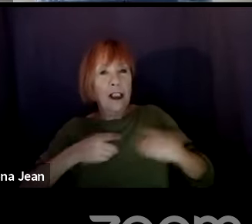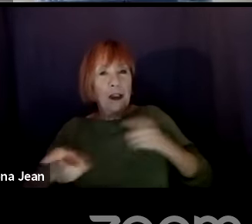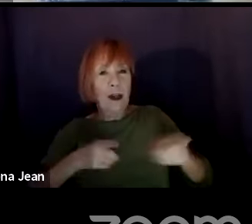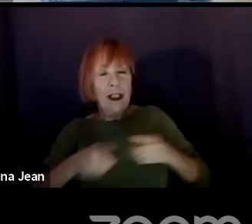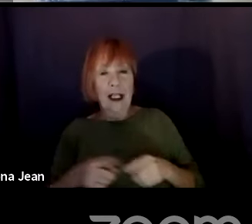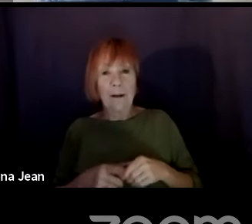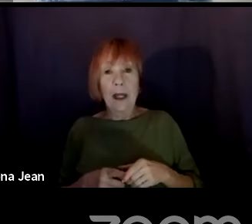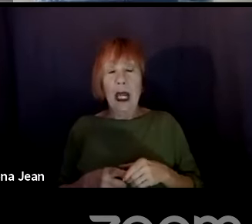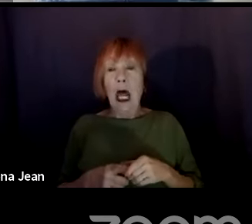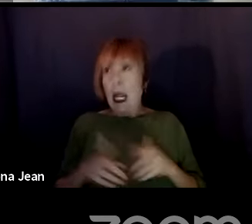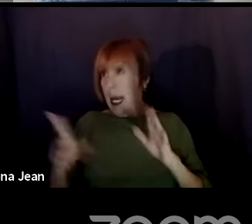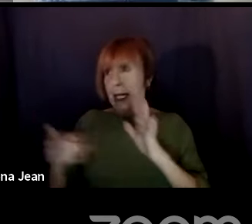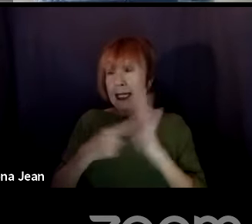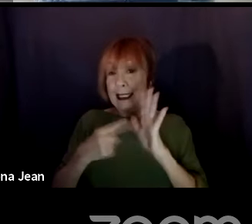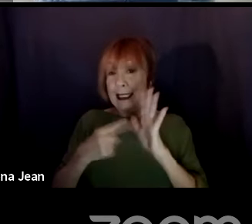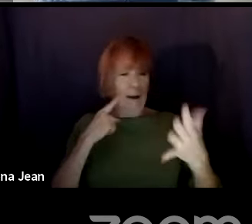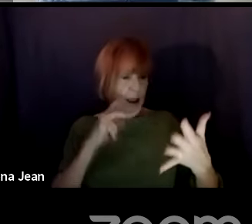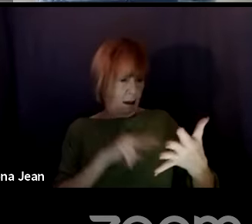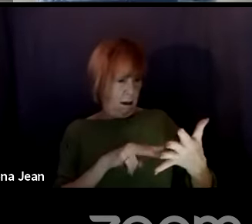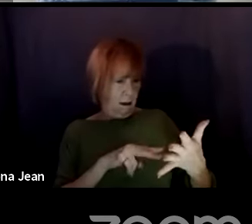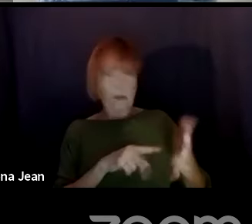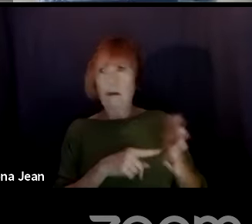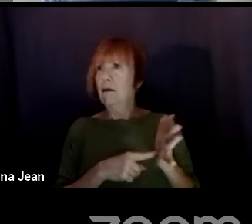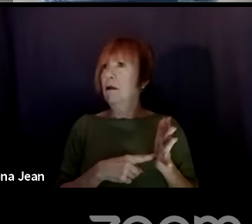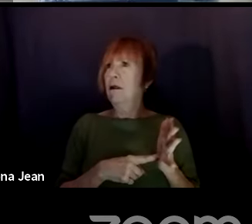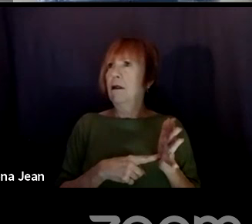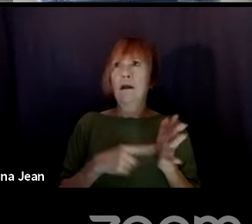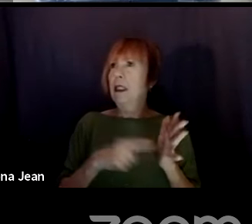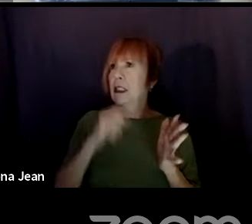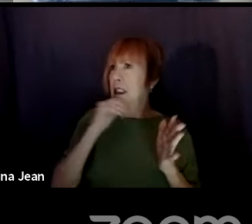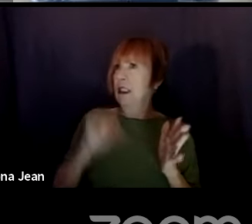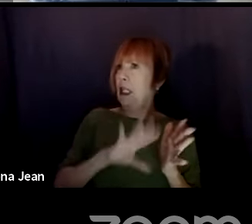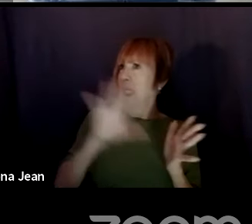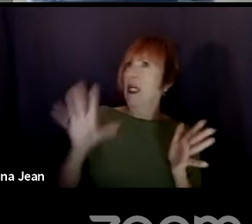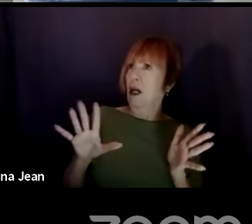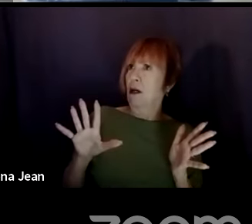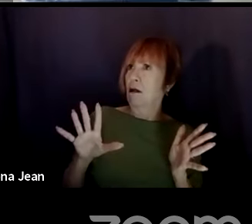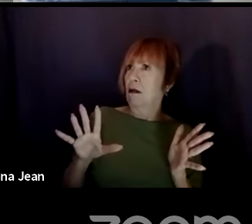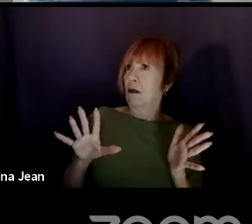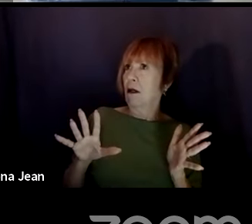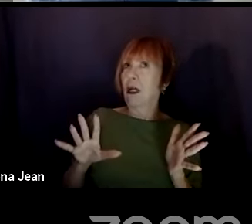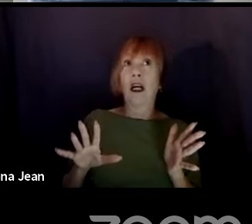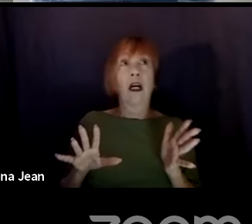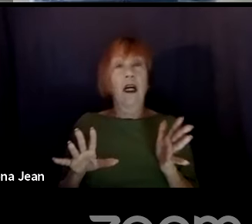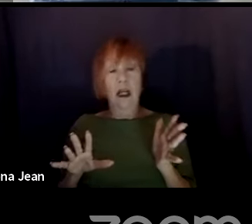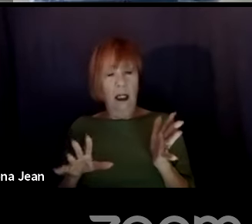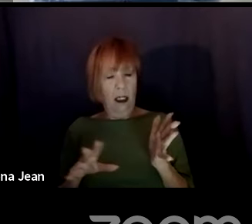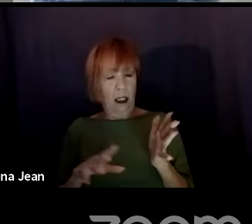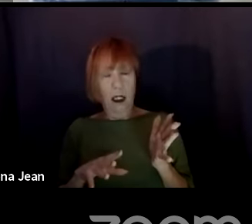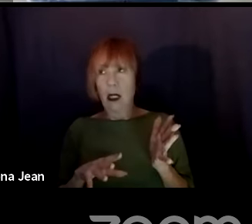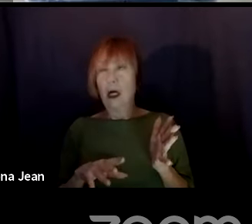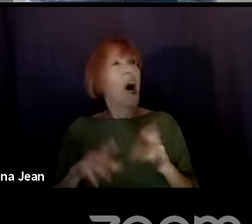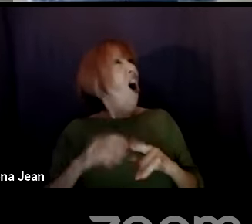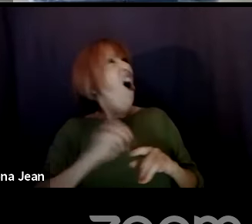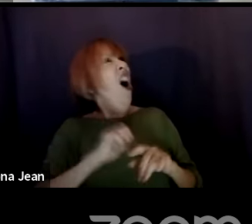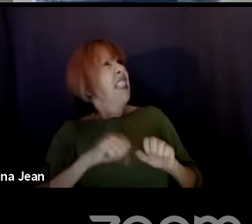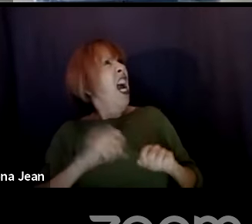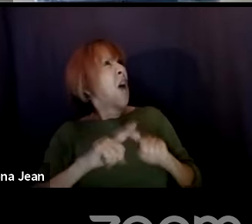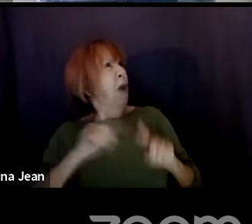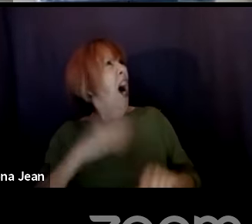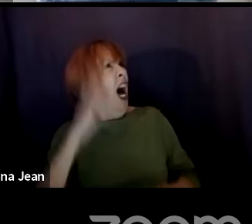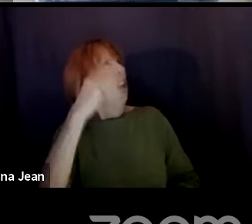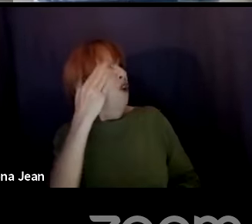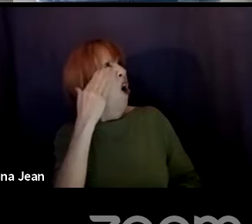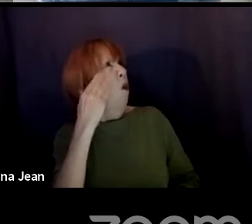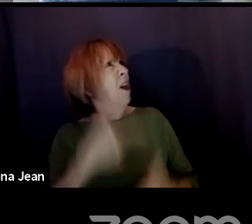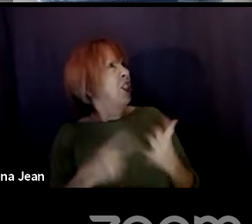well, this isn't clear, you know, and I'm trying to get the clarity out on a page, and they're like, yeah, but I'll know what to do when, you know, it'll come out when